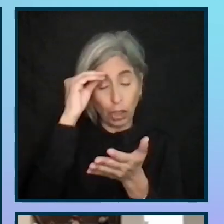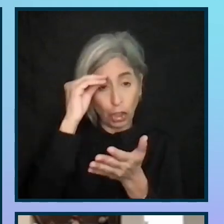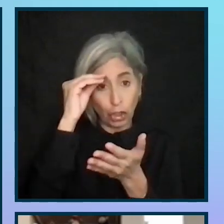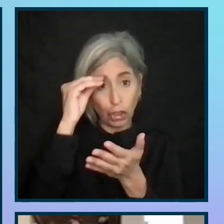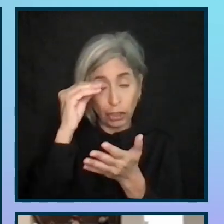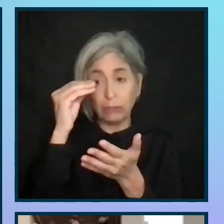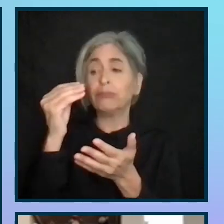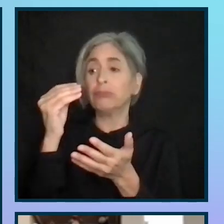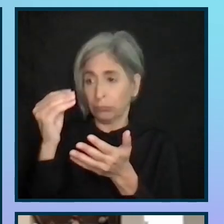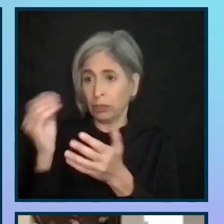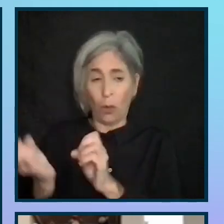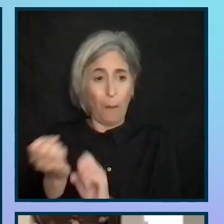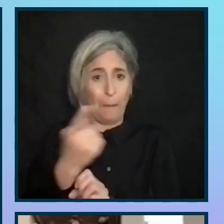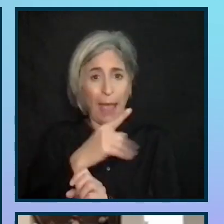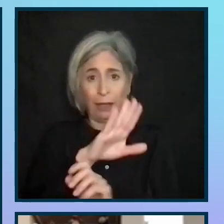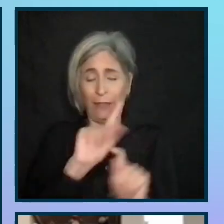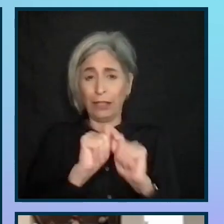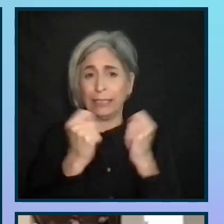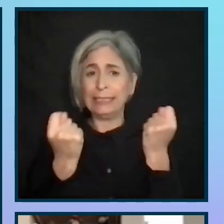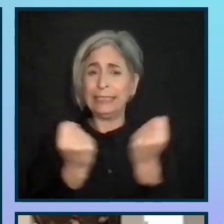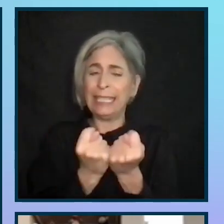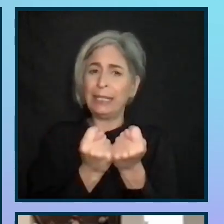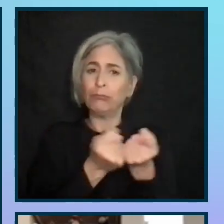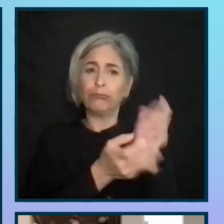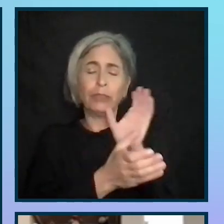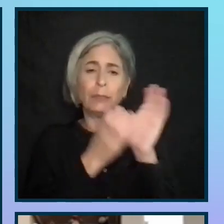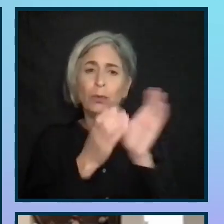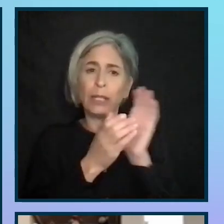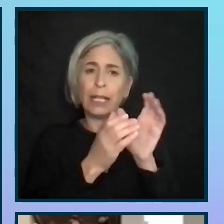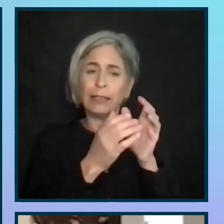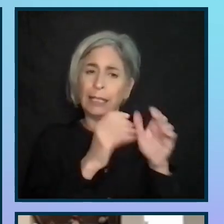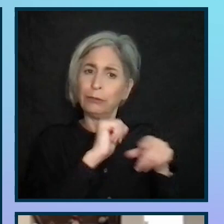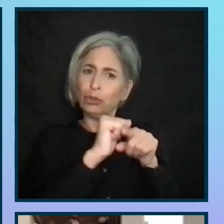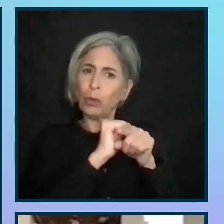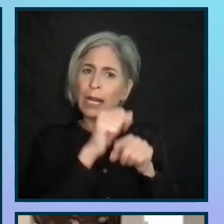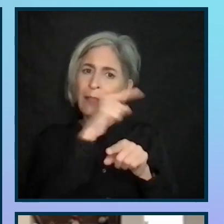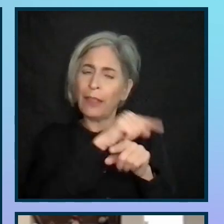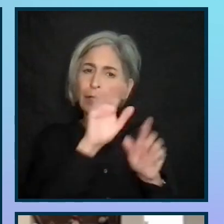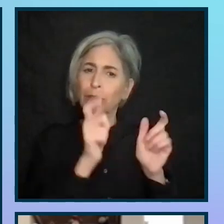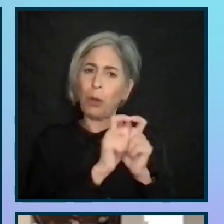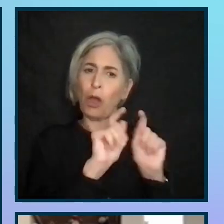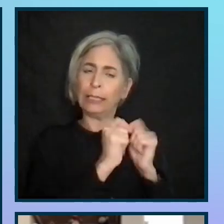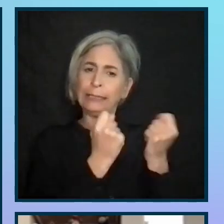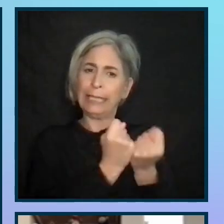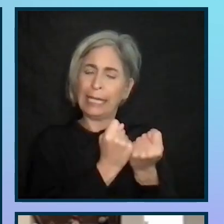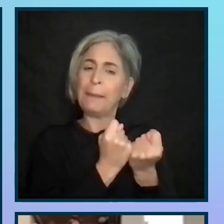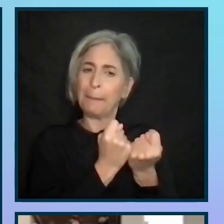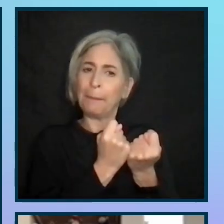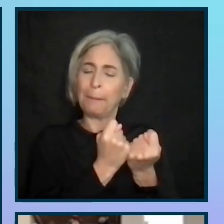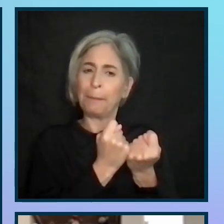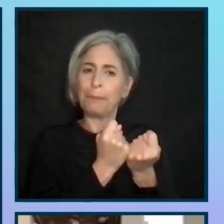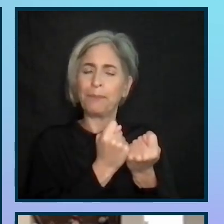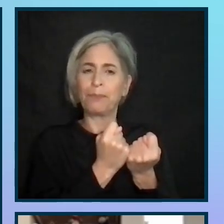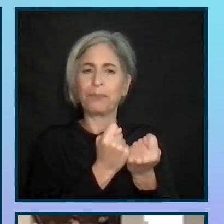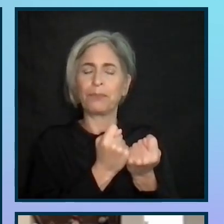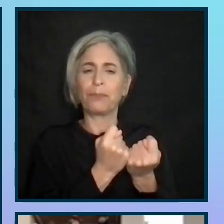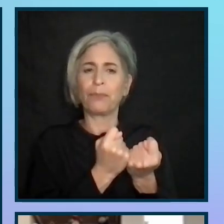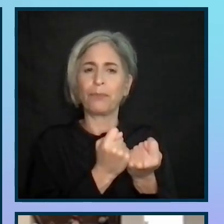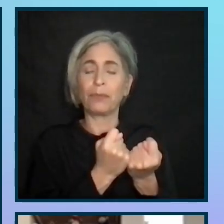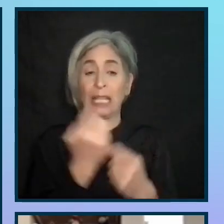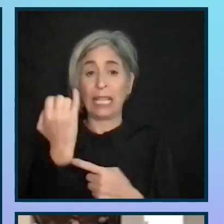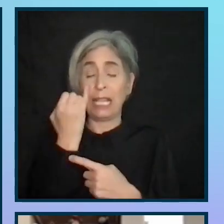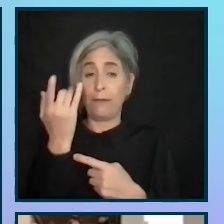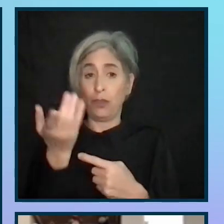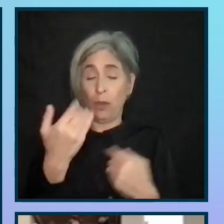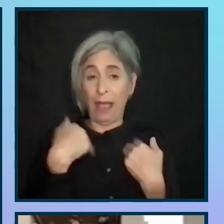immediate teams. They could then facilitate their own small training sessions within their teams if it is warranted. If you